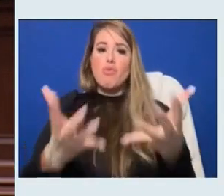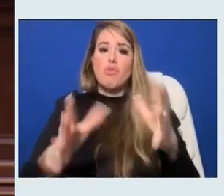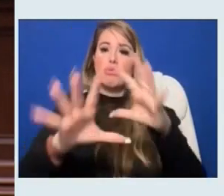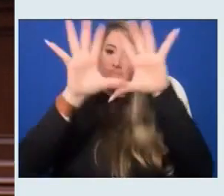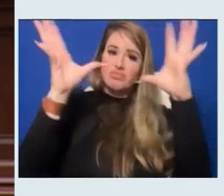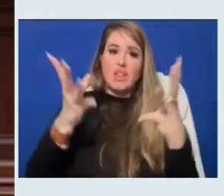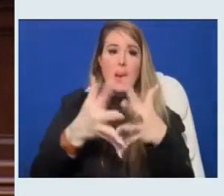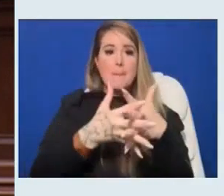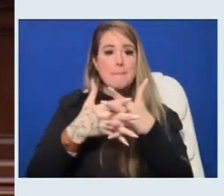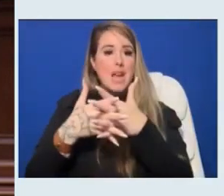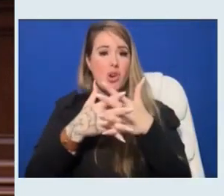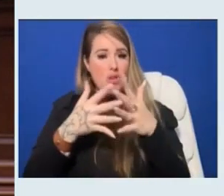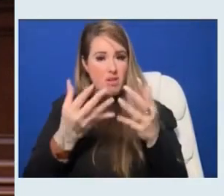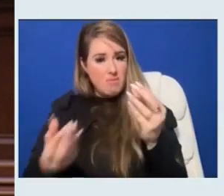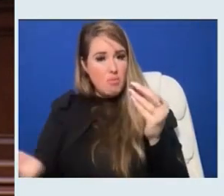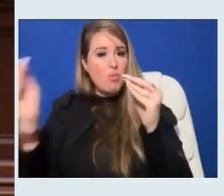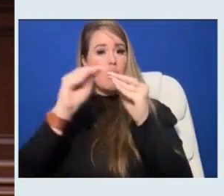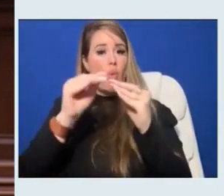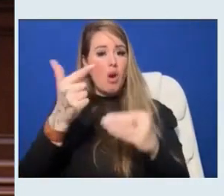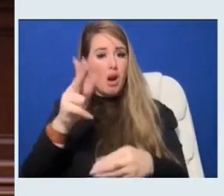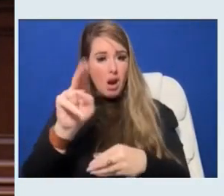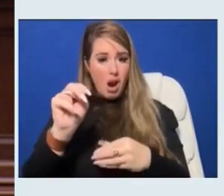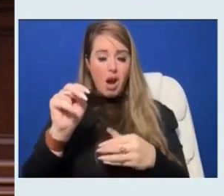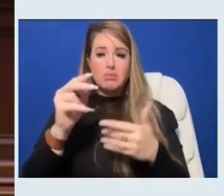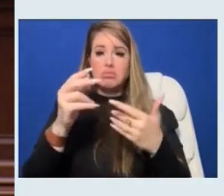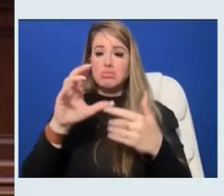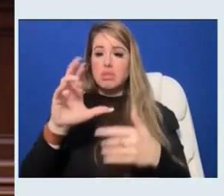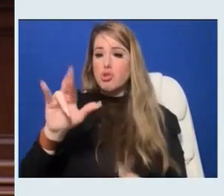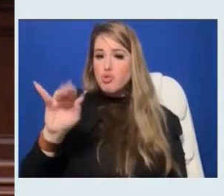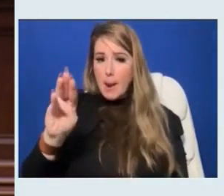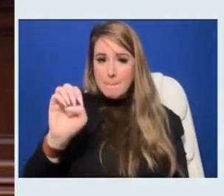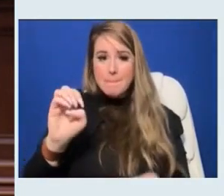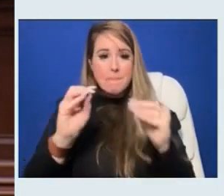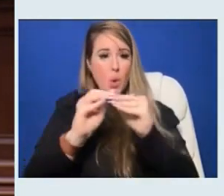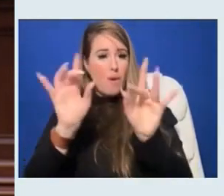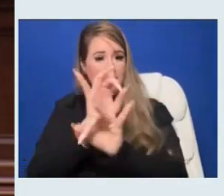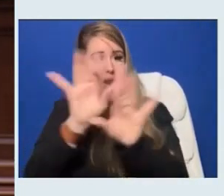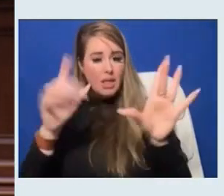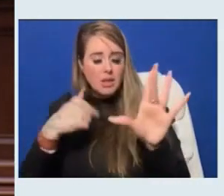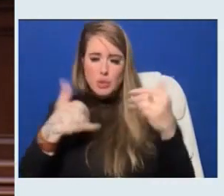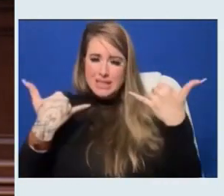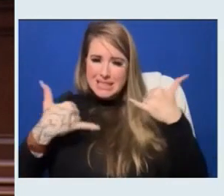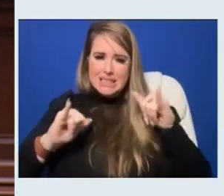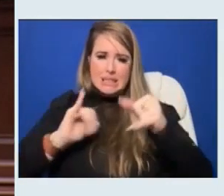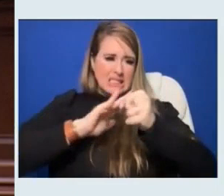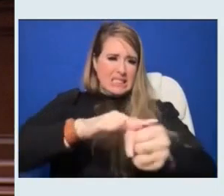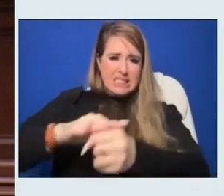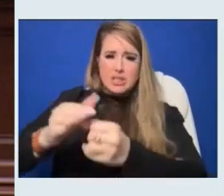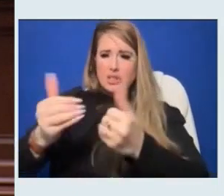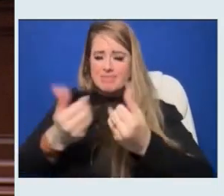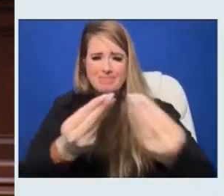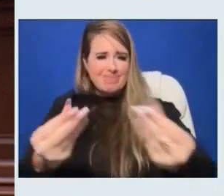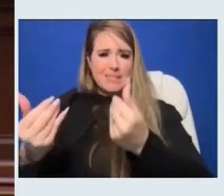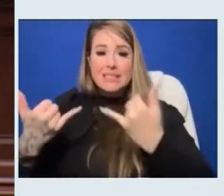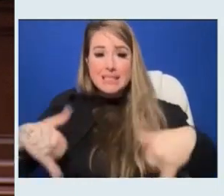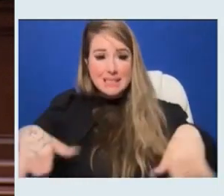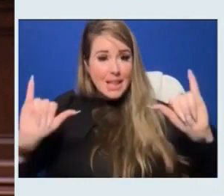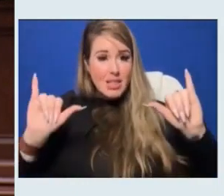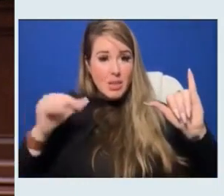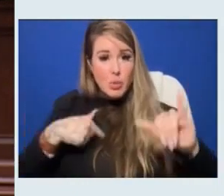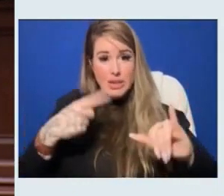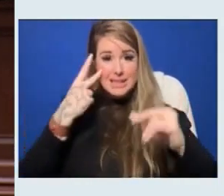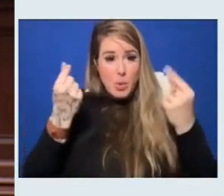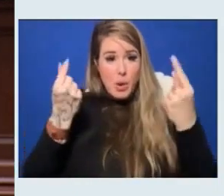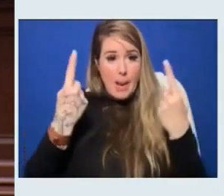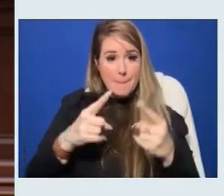rise in gun crimes and violence that we're still combating. And to respond what we saw right here in New York, we had to